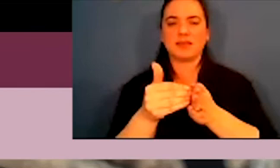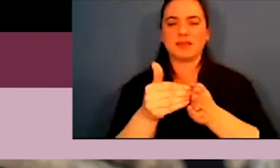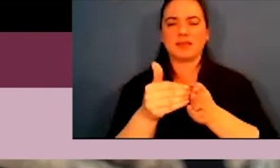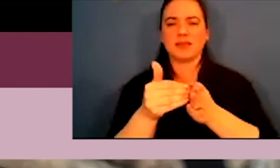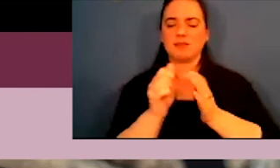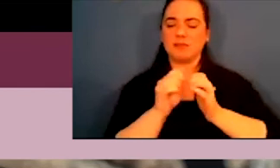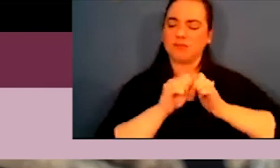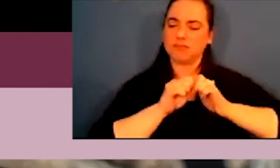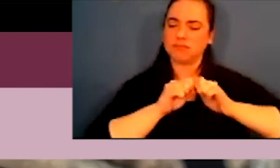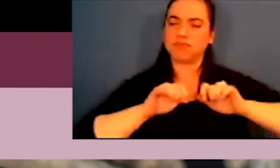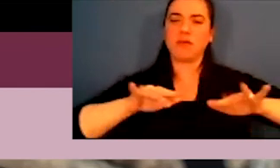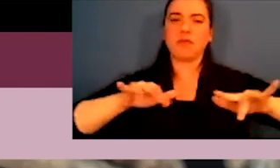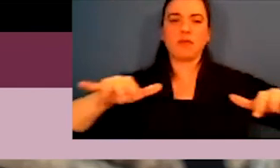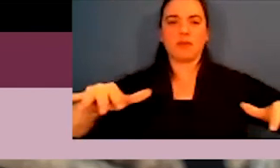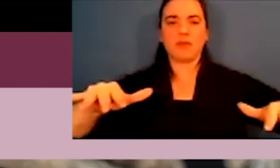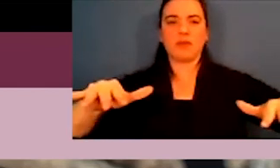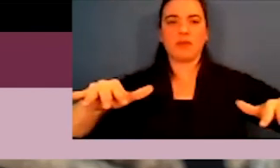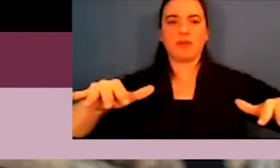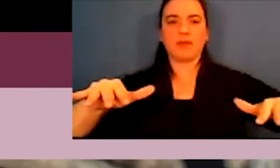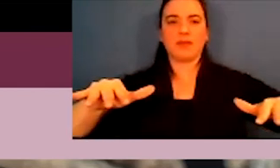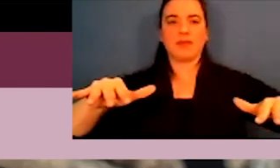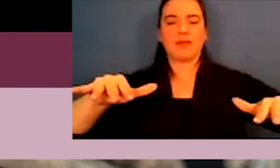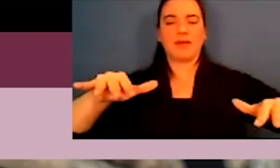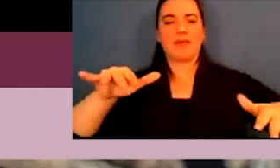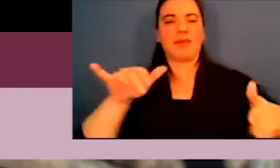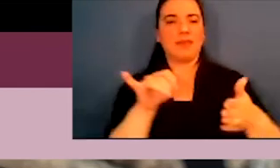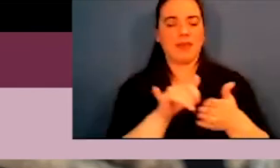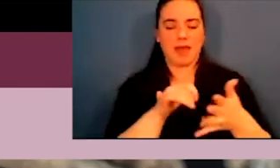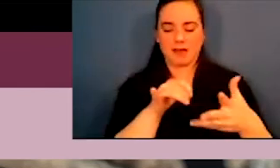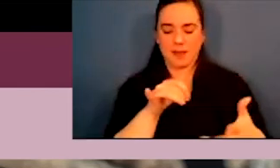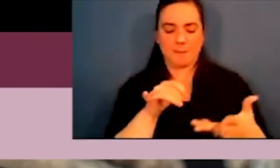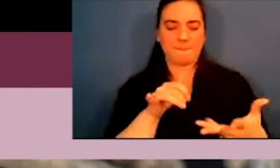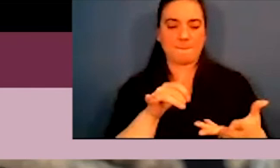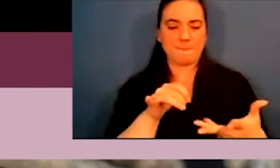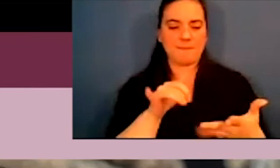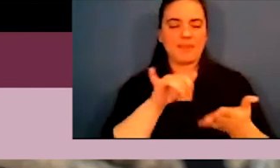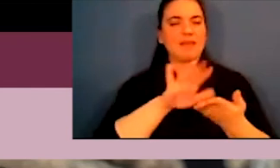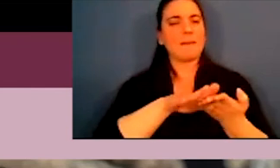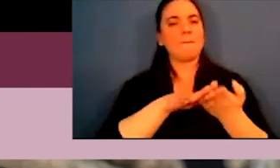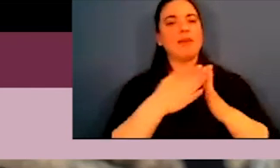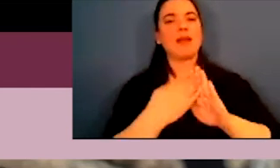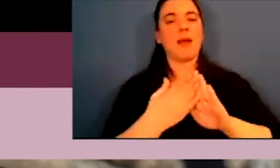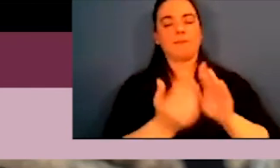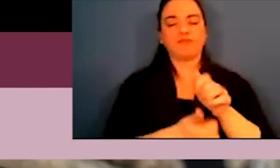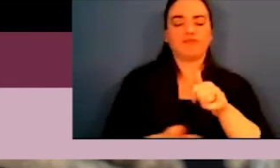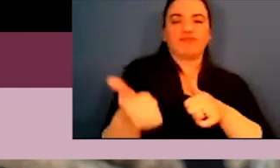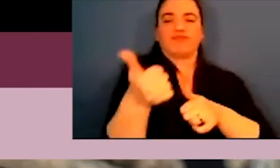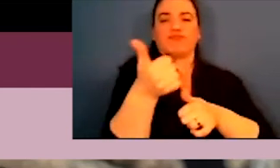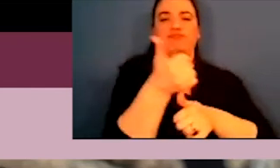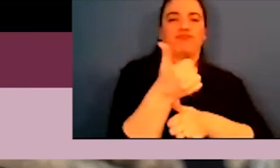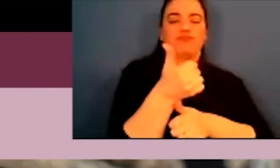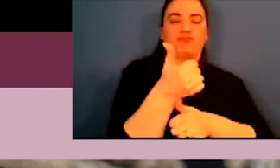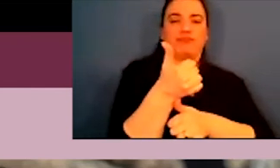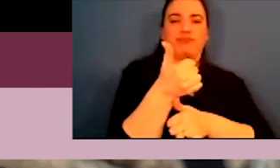so common and so, so dispersed that, that